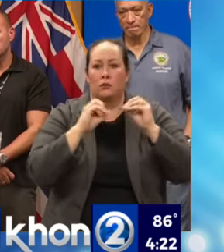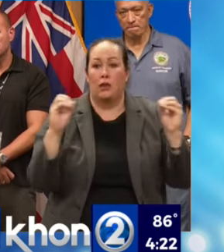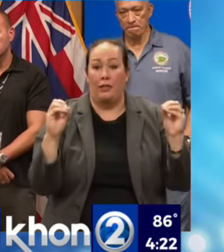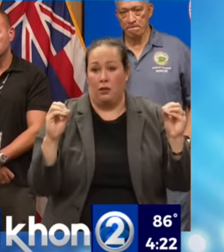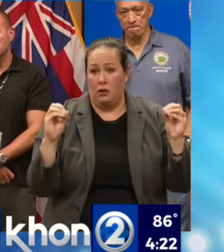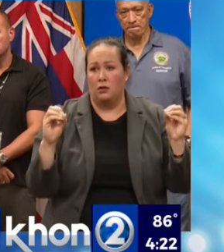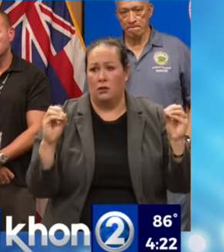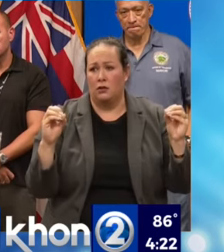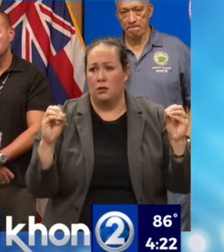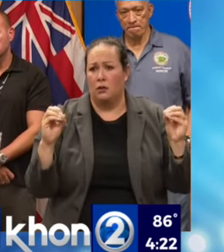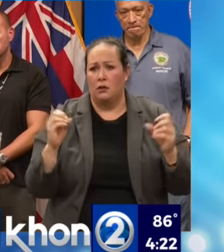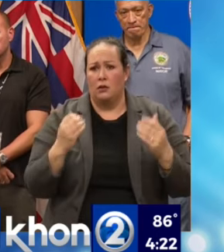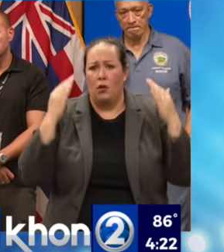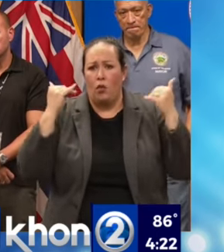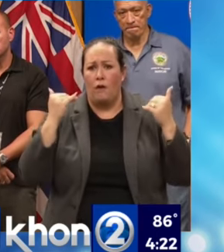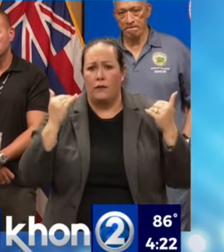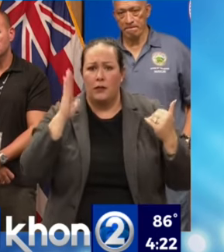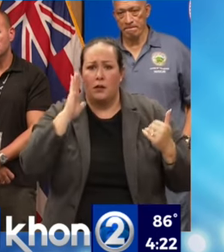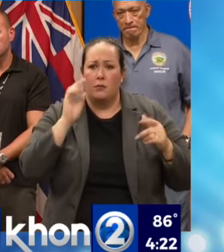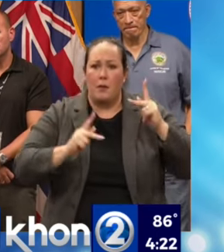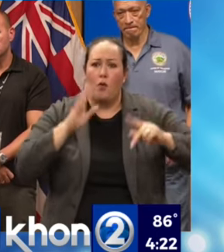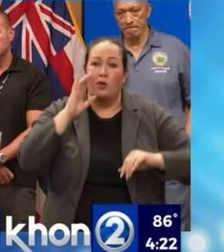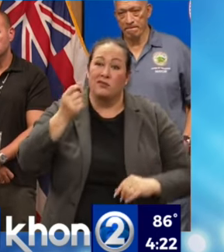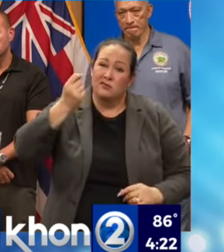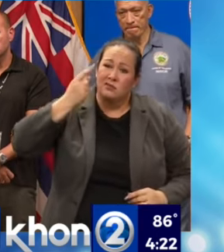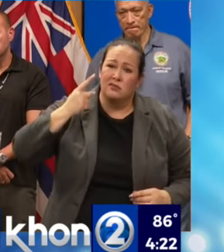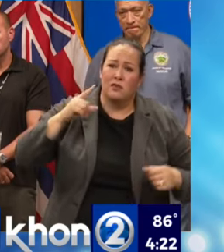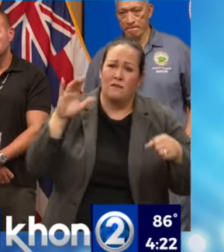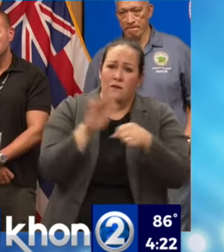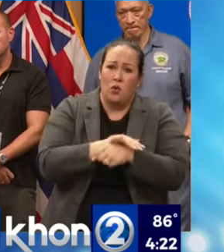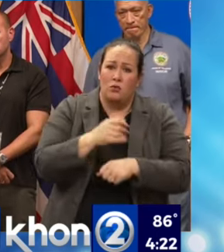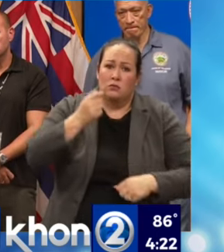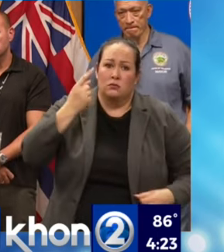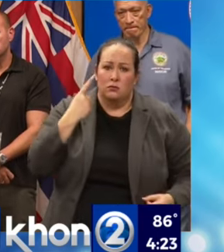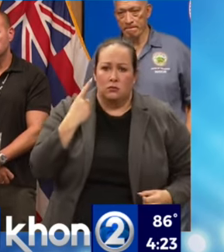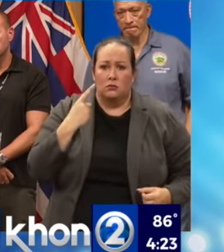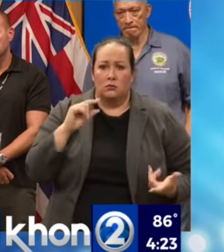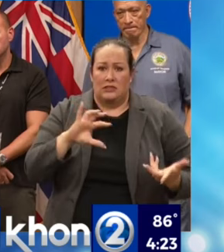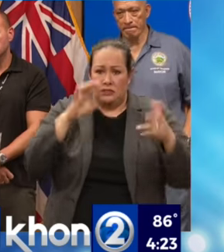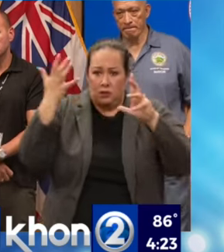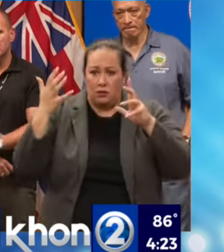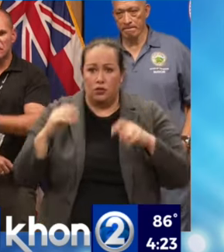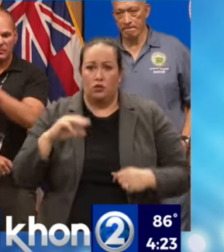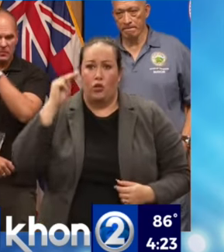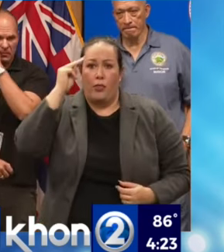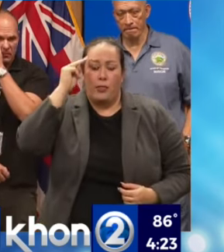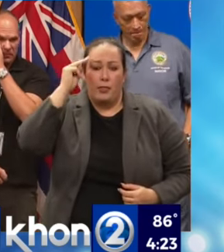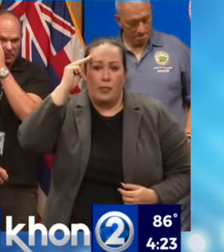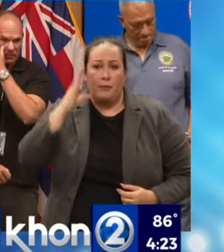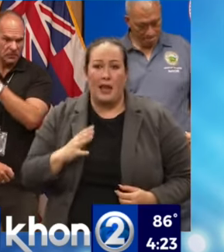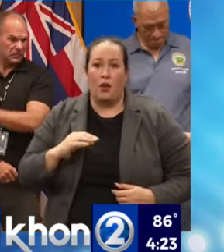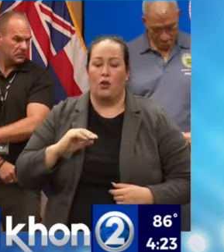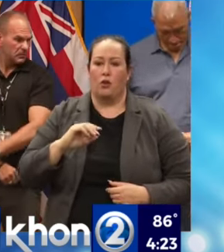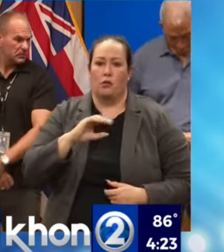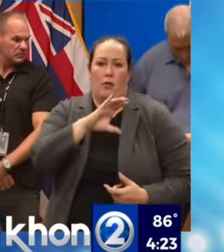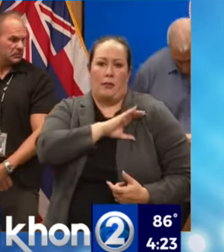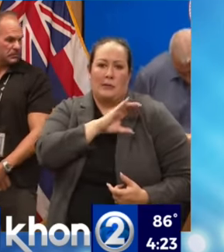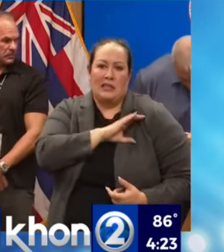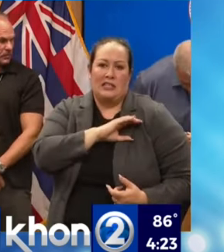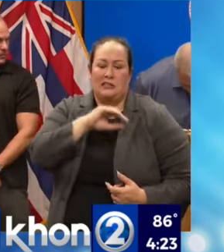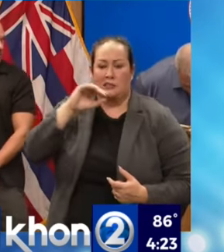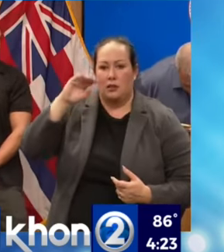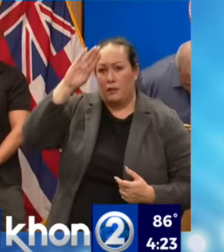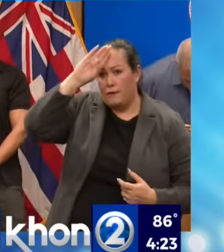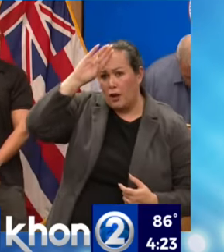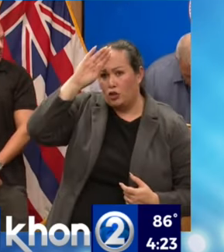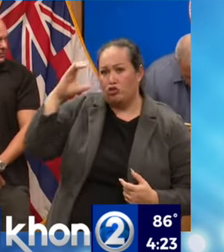the full scope of the disaster that the mayor and the police chief and the fire chief have had to deal with. Plus, of course, the